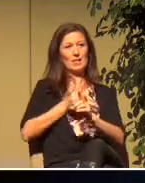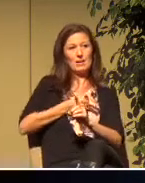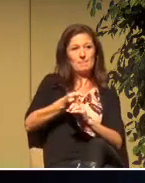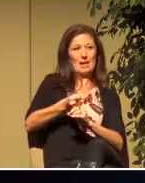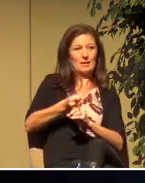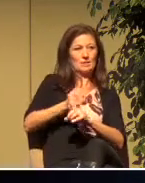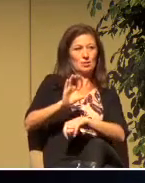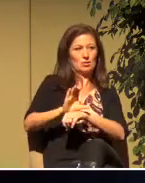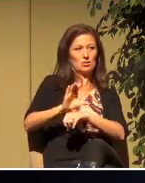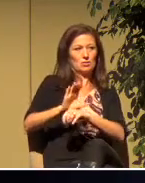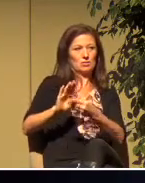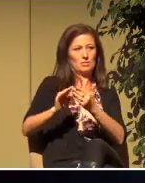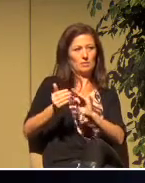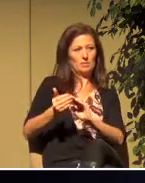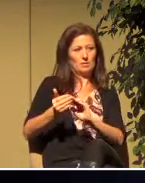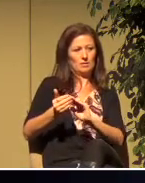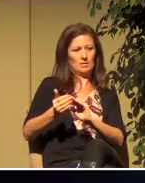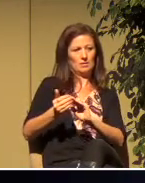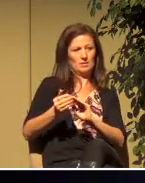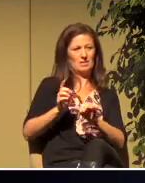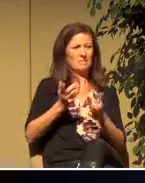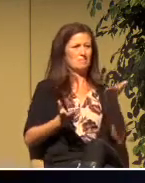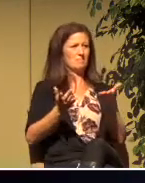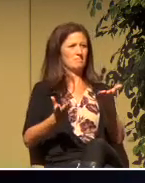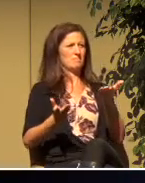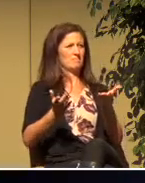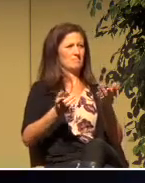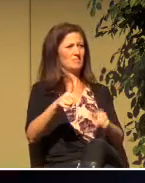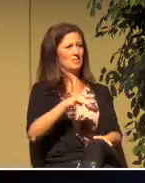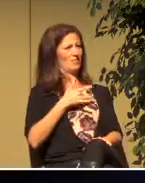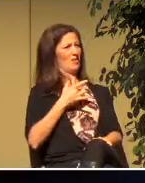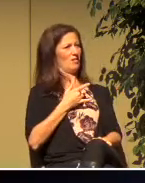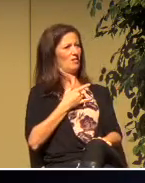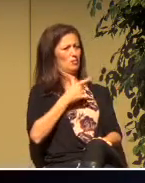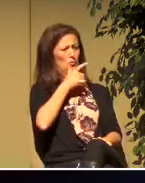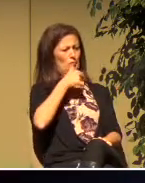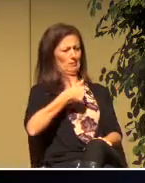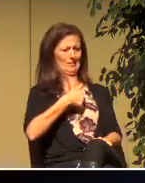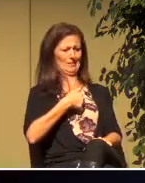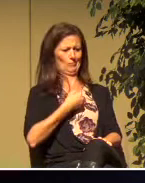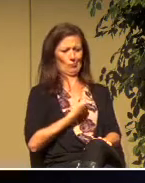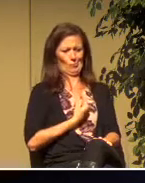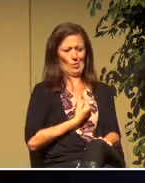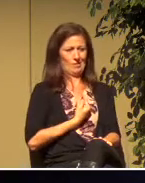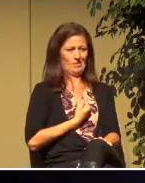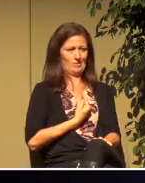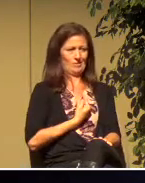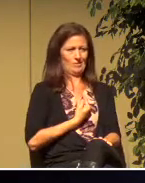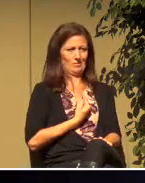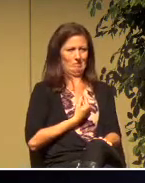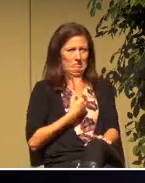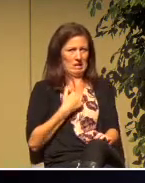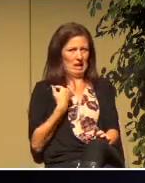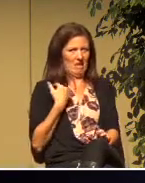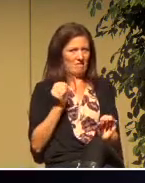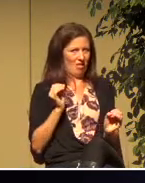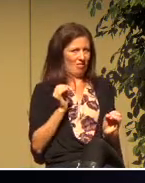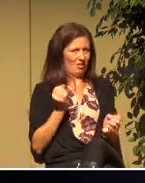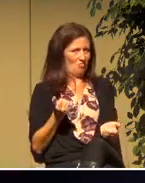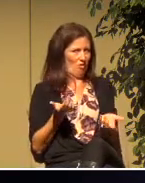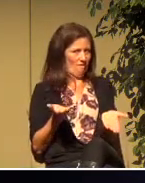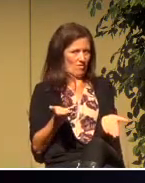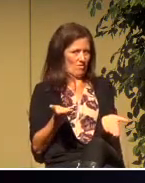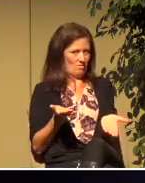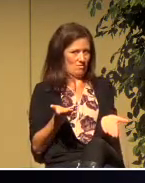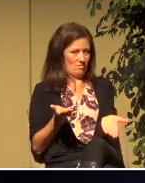You say well who am I after all I am only one and I have nothing to offer to God you